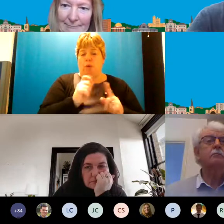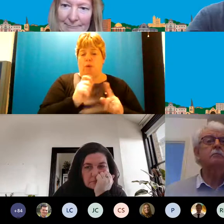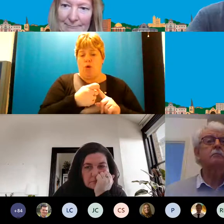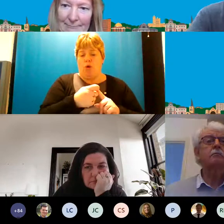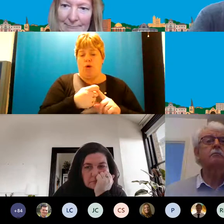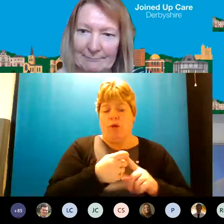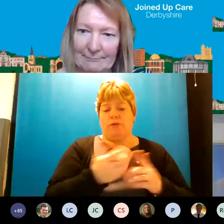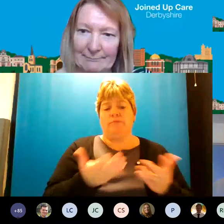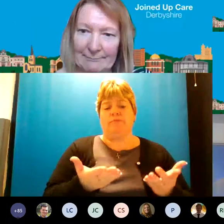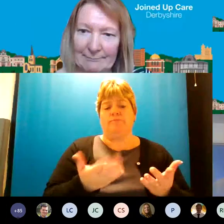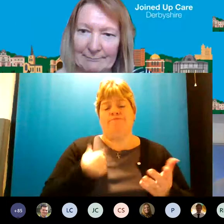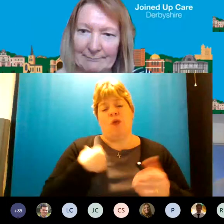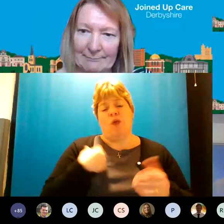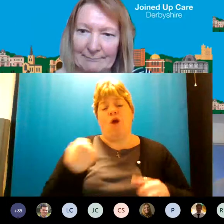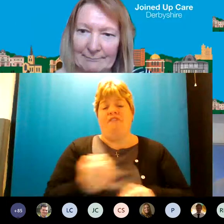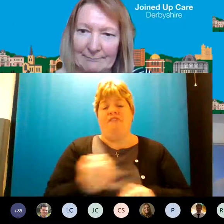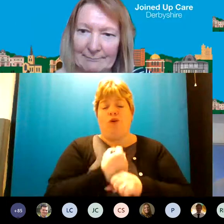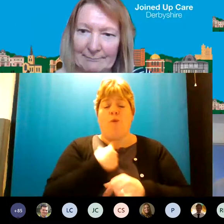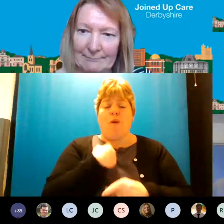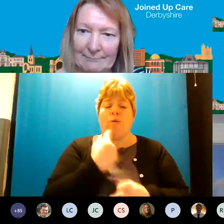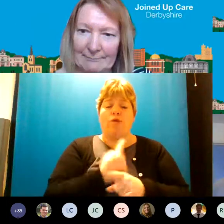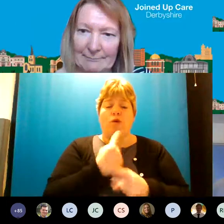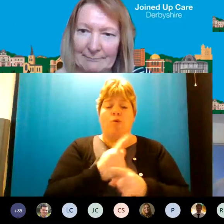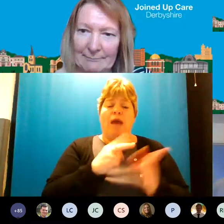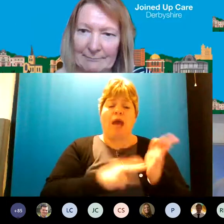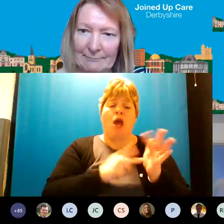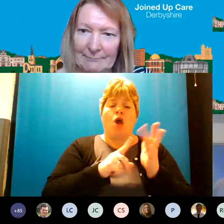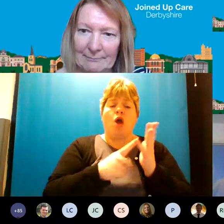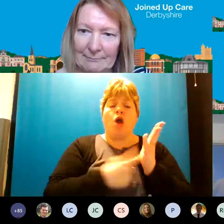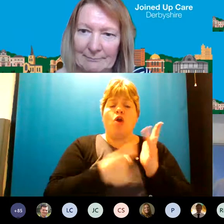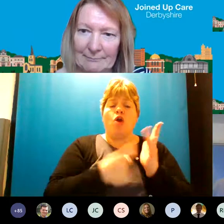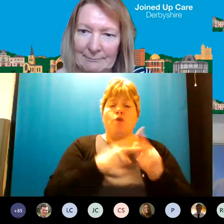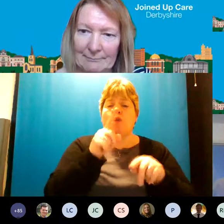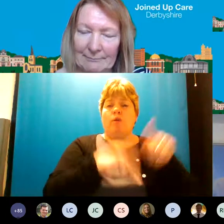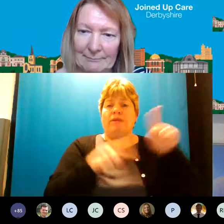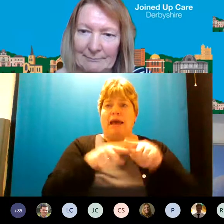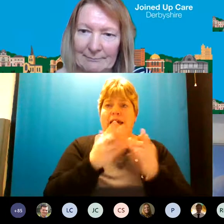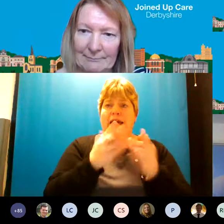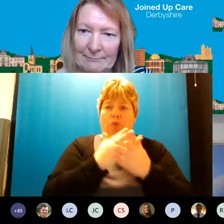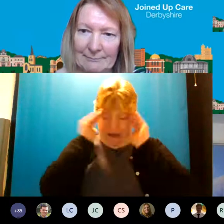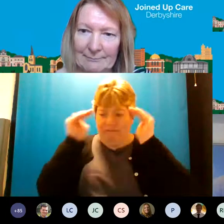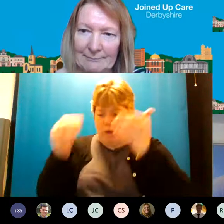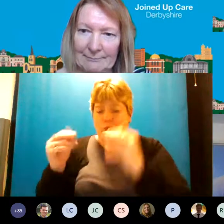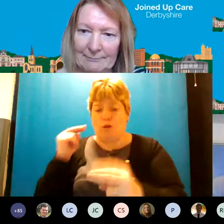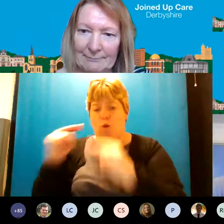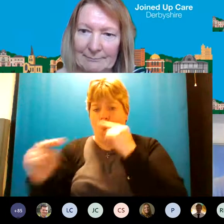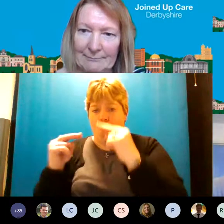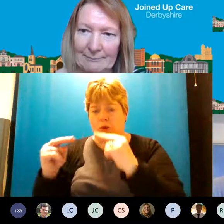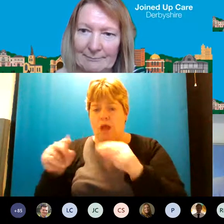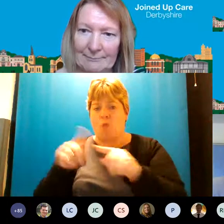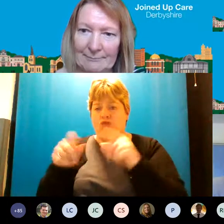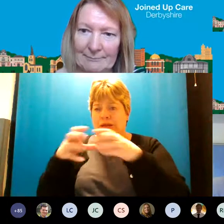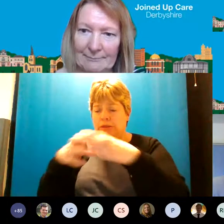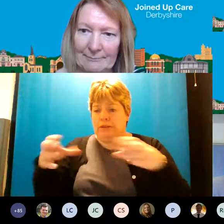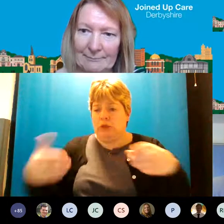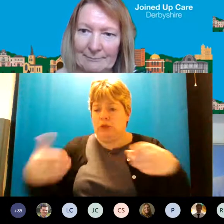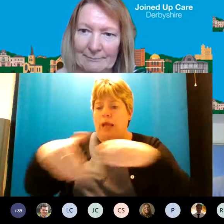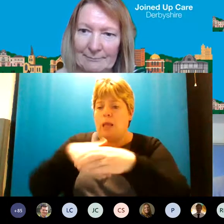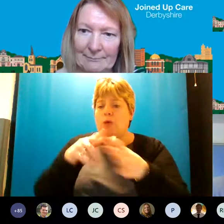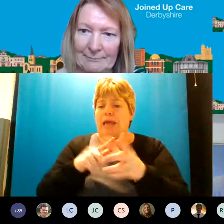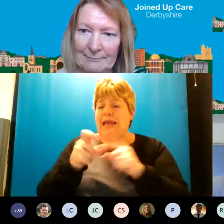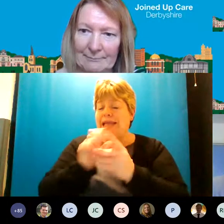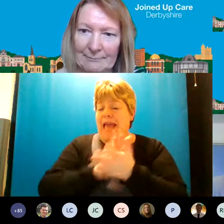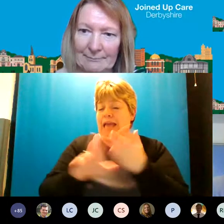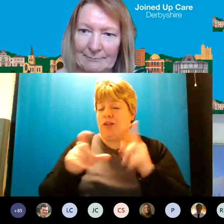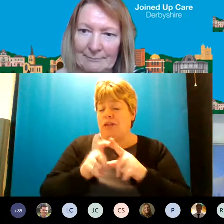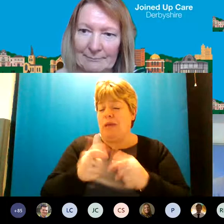unfortunately when we talk about neurodiversity we often focus on autism i think that's expanding a little bit more to adhd but i think you make a really